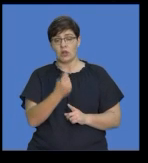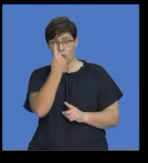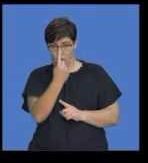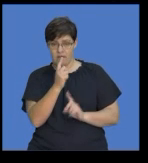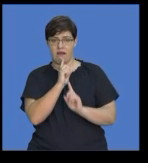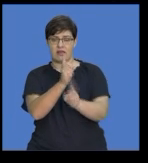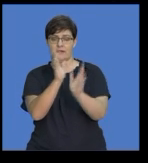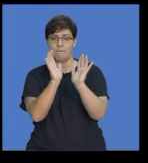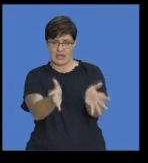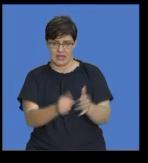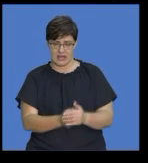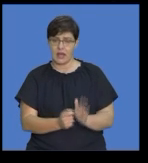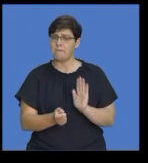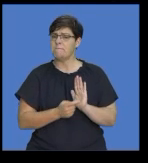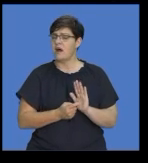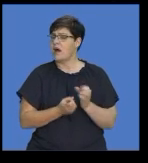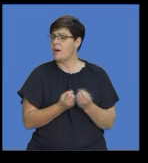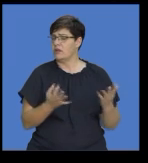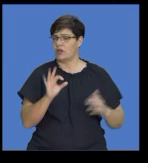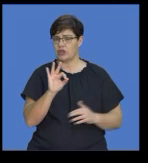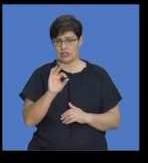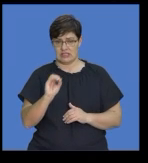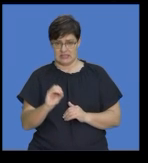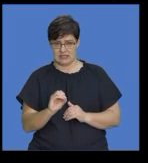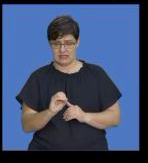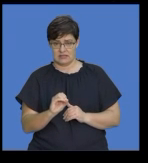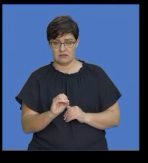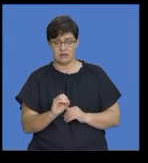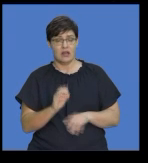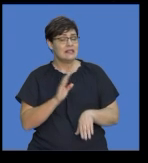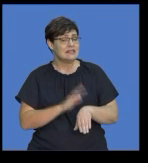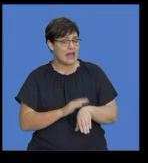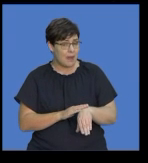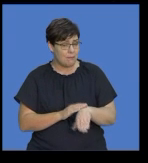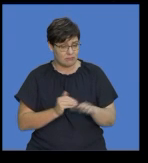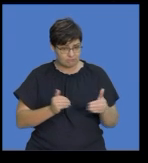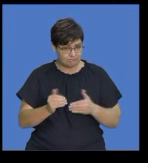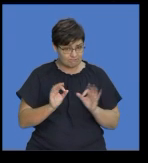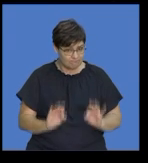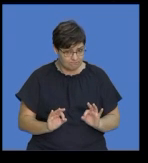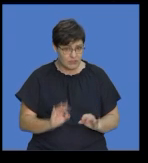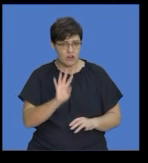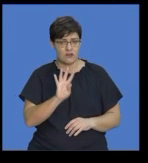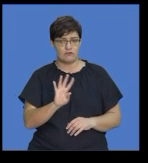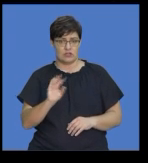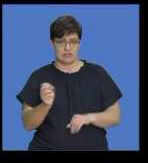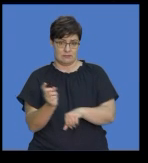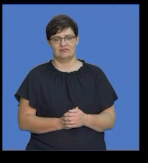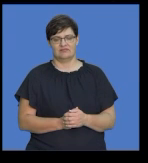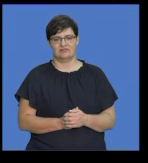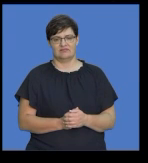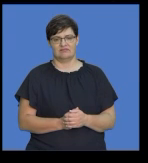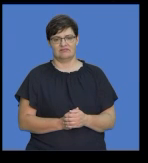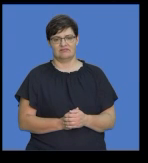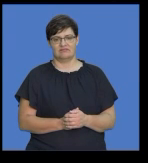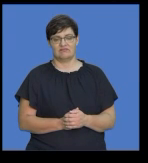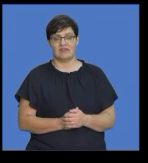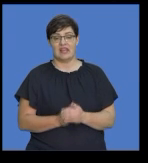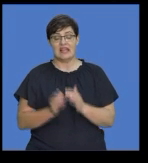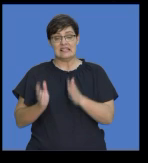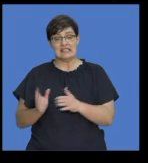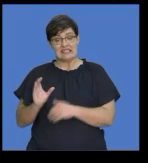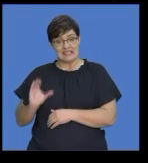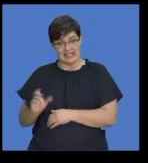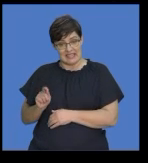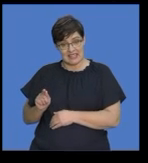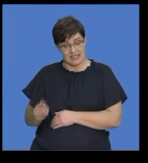It's 30 marks for this section and 40 minutes if you manage your time appropriately. Section C